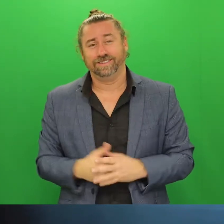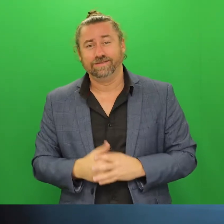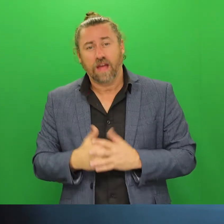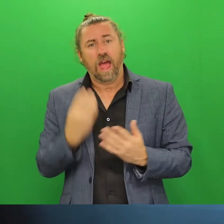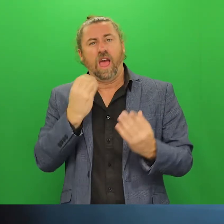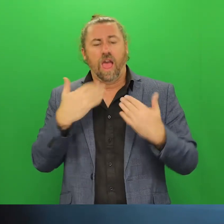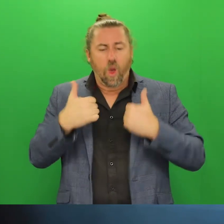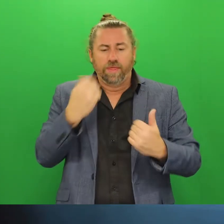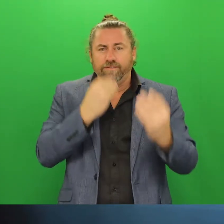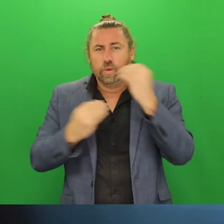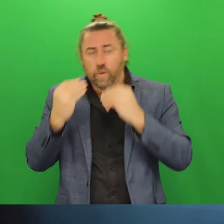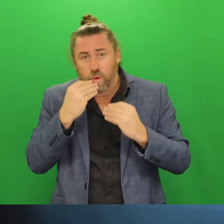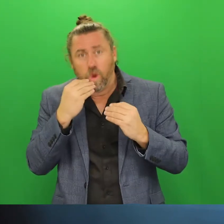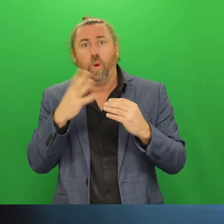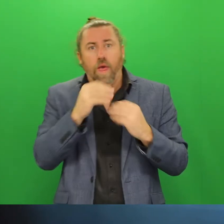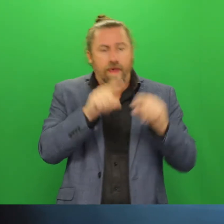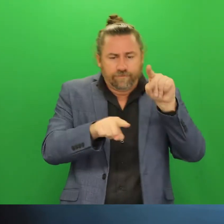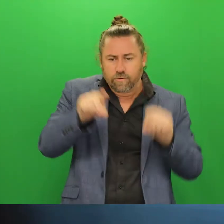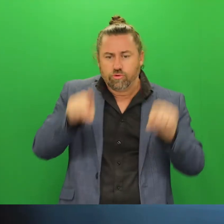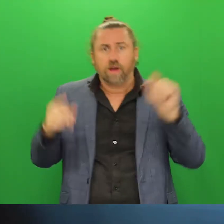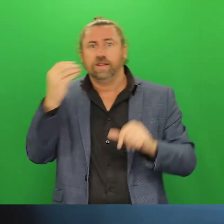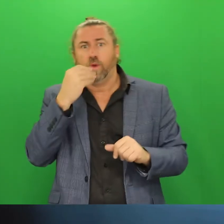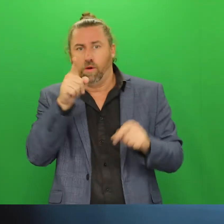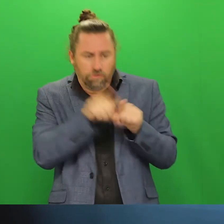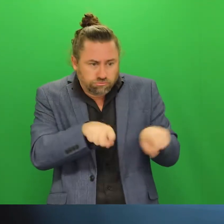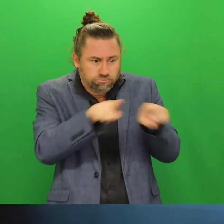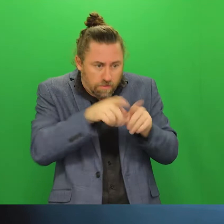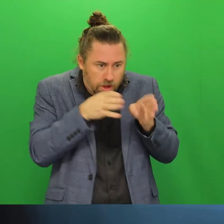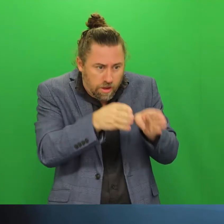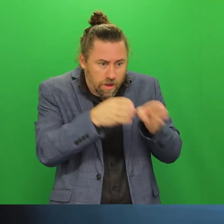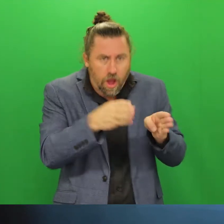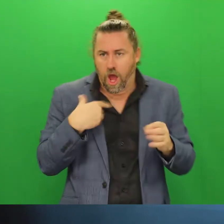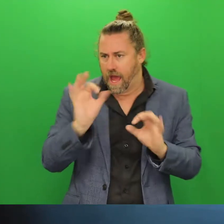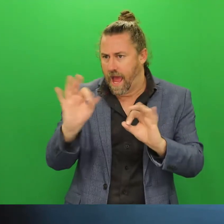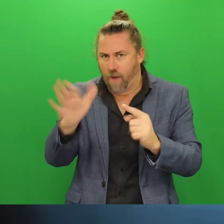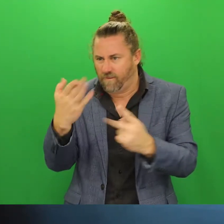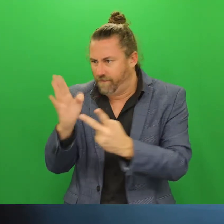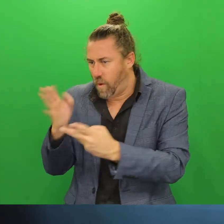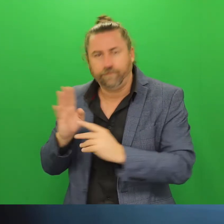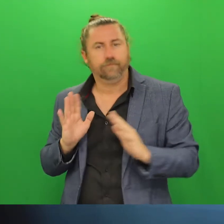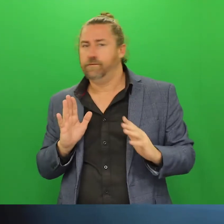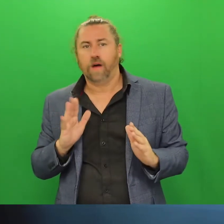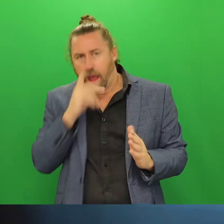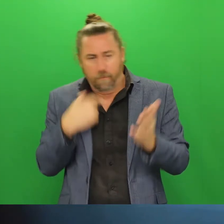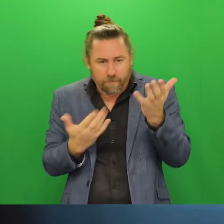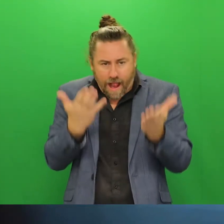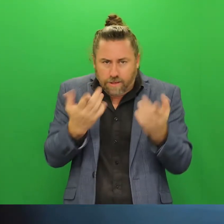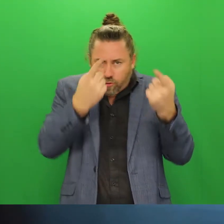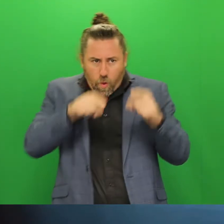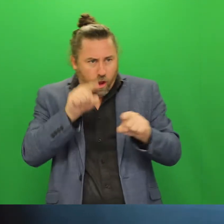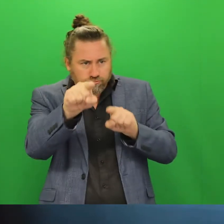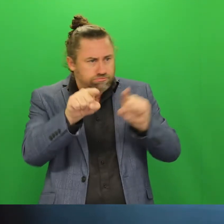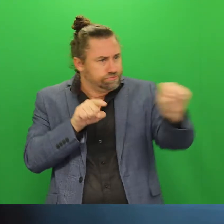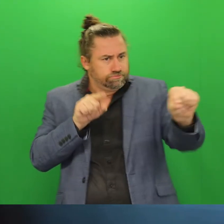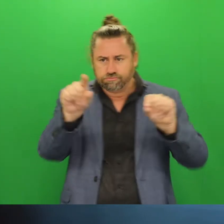Healthy diet, if possible. A balanced diet. It doesn't mean you have to necessarily exclude all groups, but a healthy diet in general is